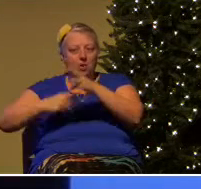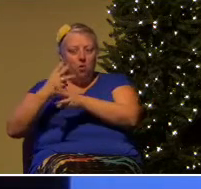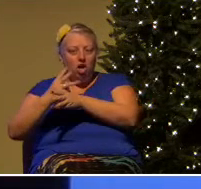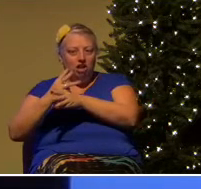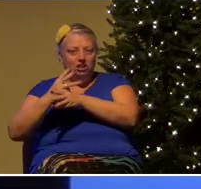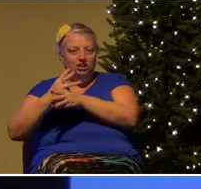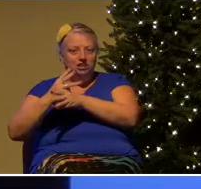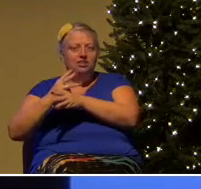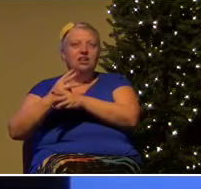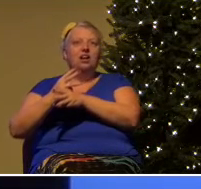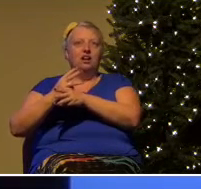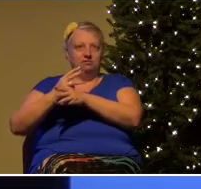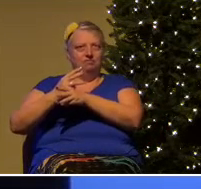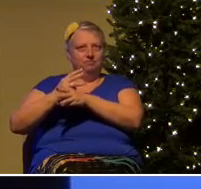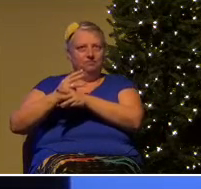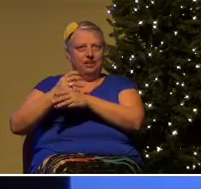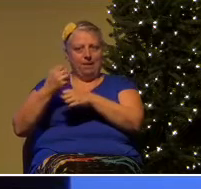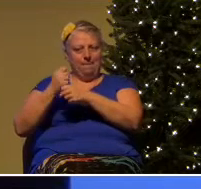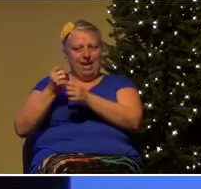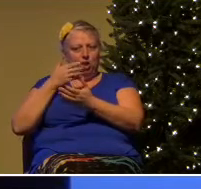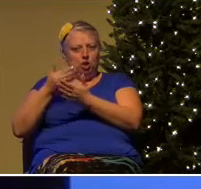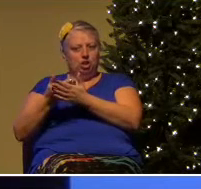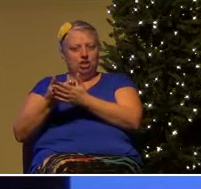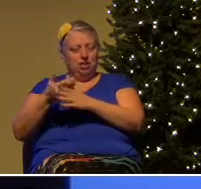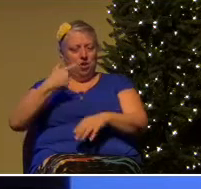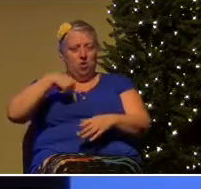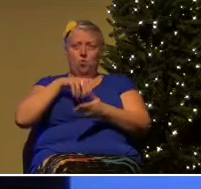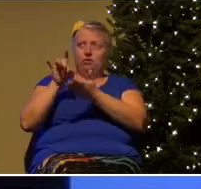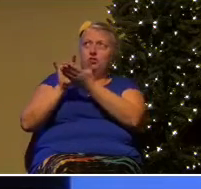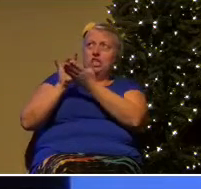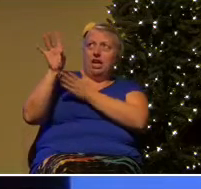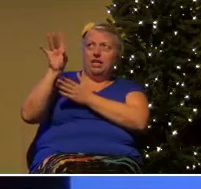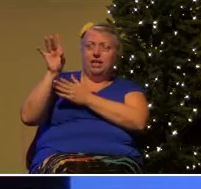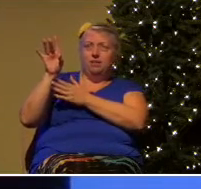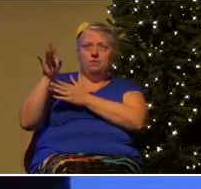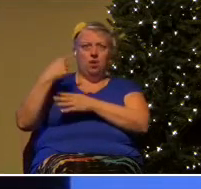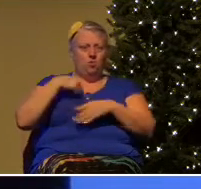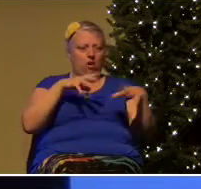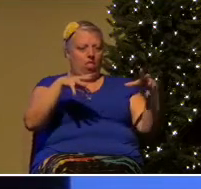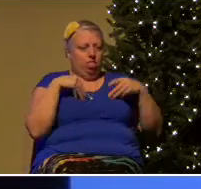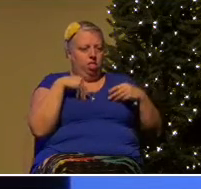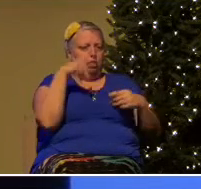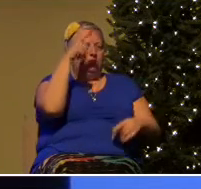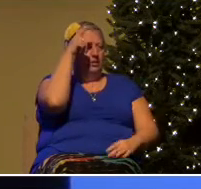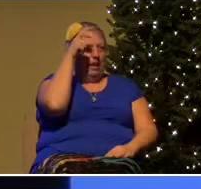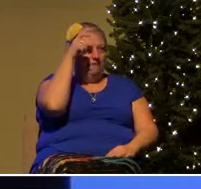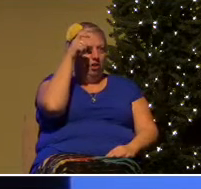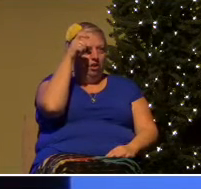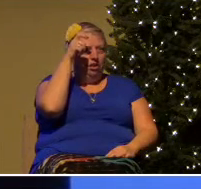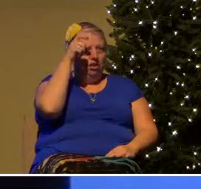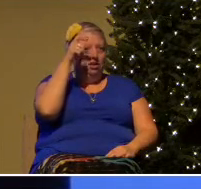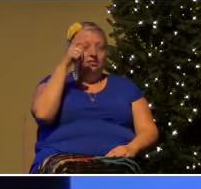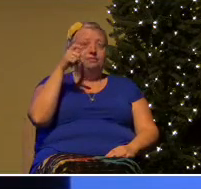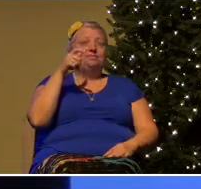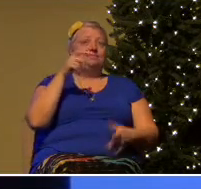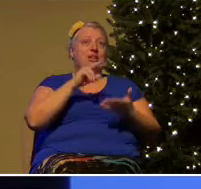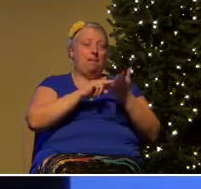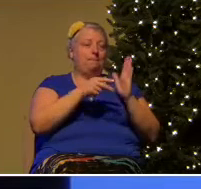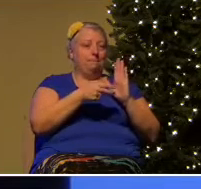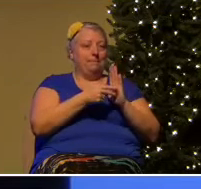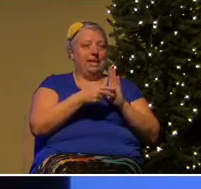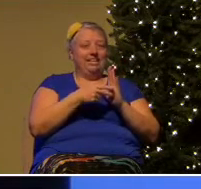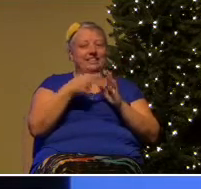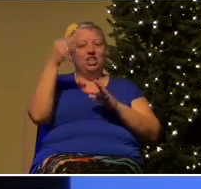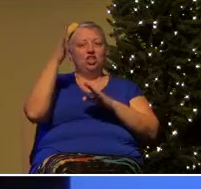him we rejected him we sold out to the devil God is outside of our lives and because we sold out to the